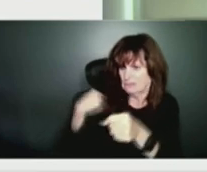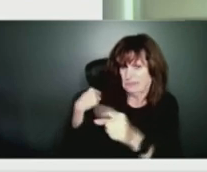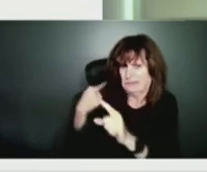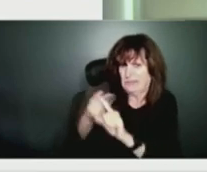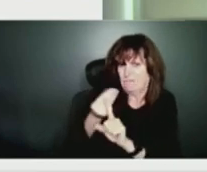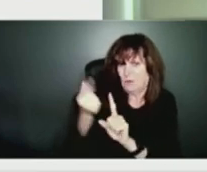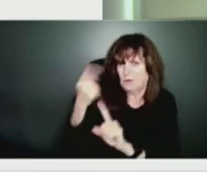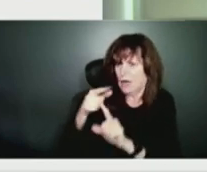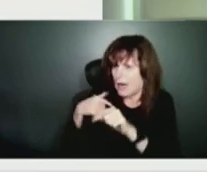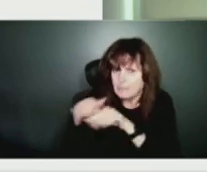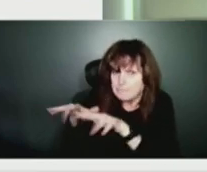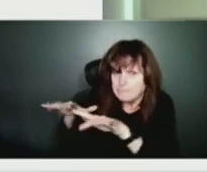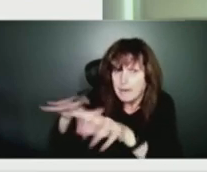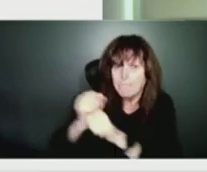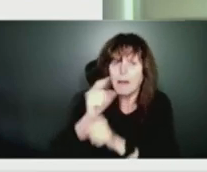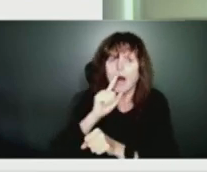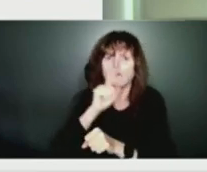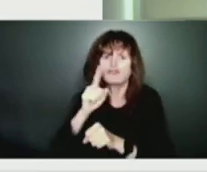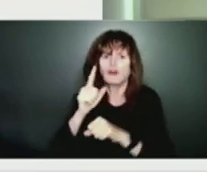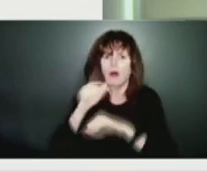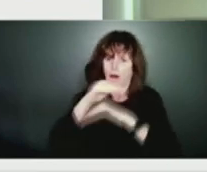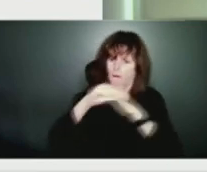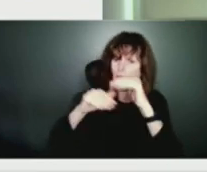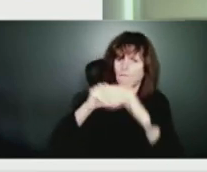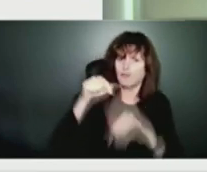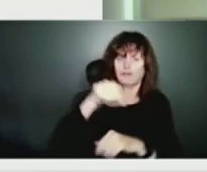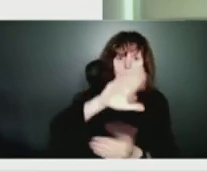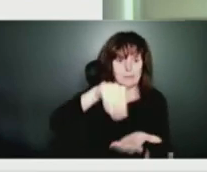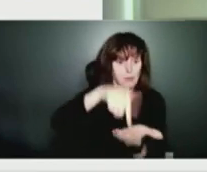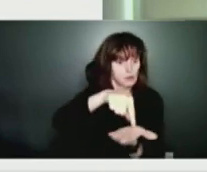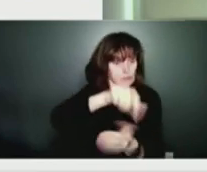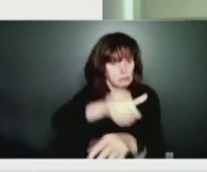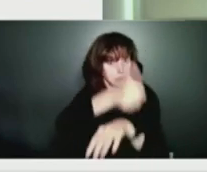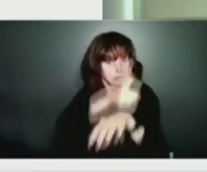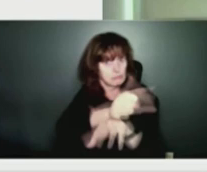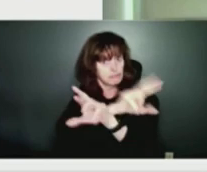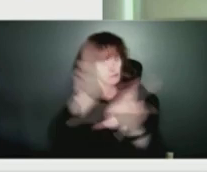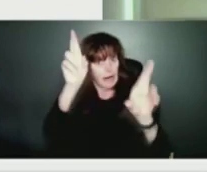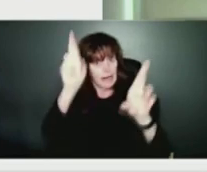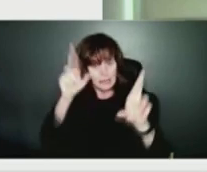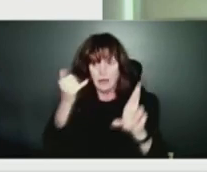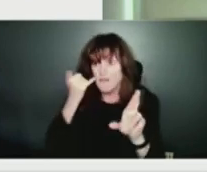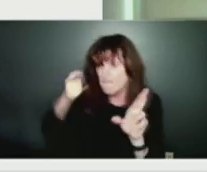And if the need arises, we can open shelters and that would be done through the Red Cross.